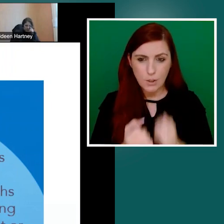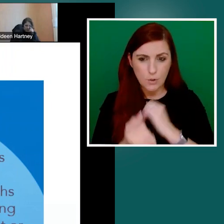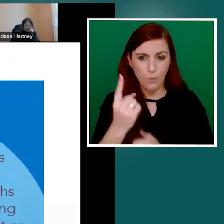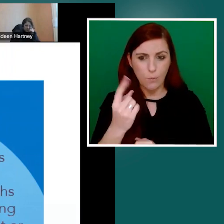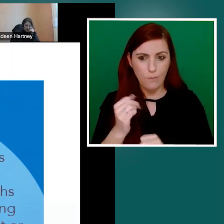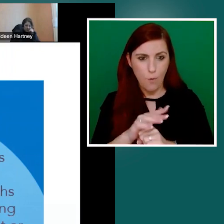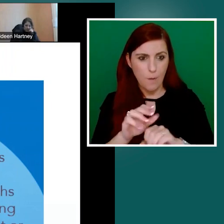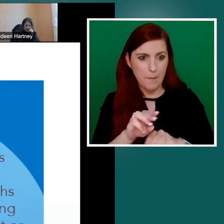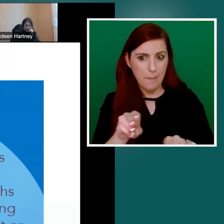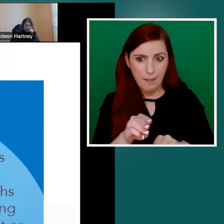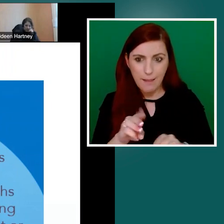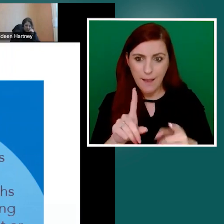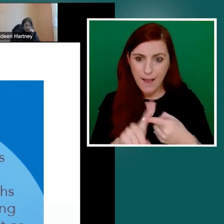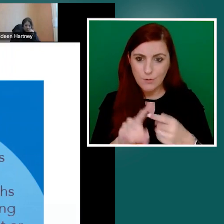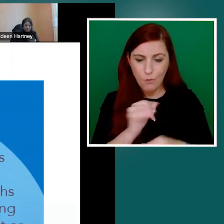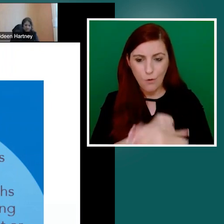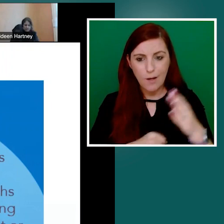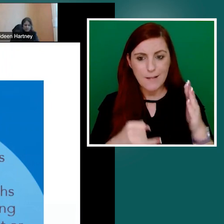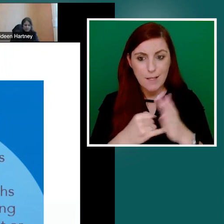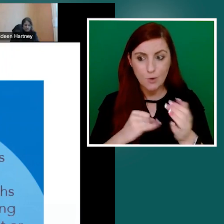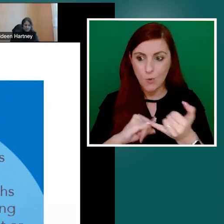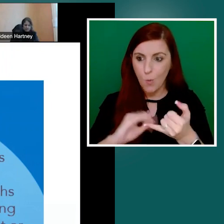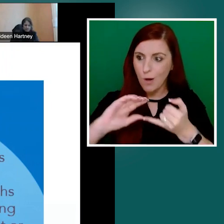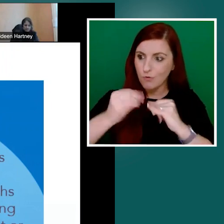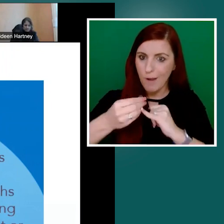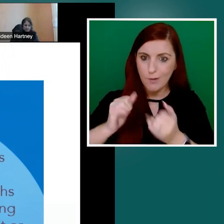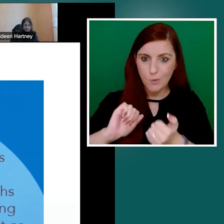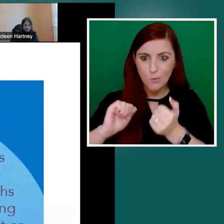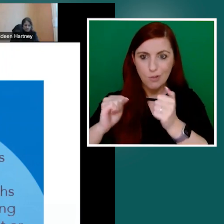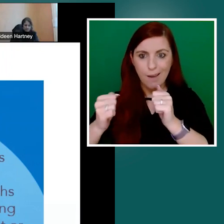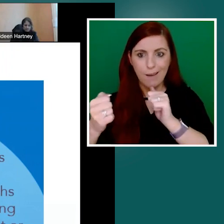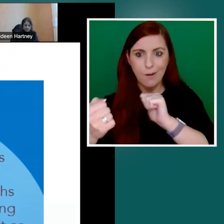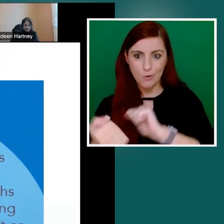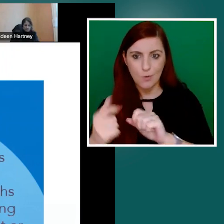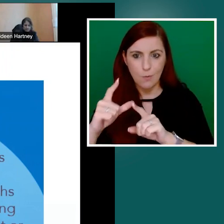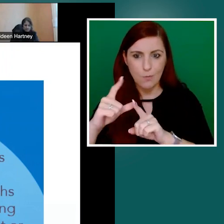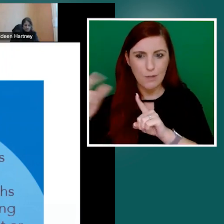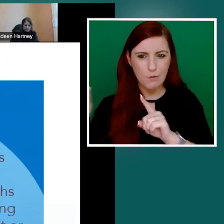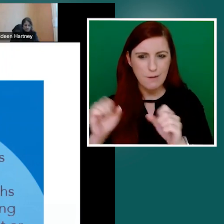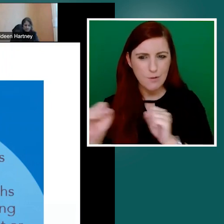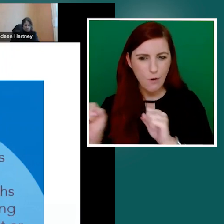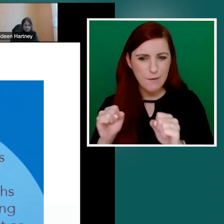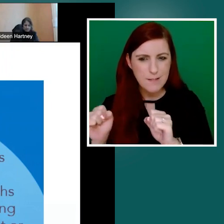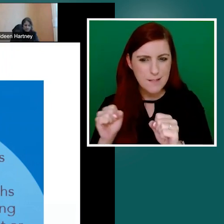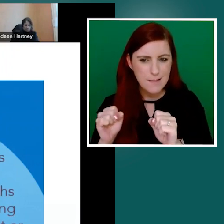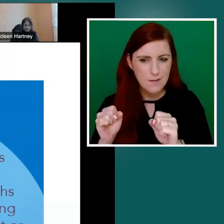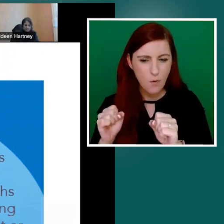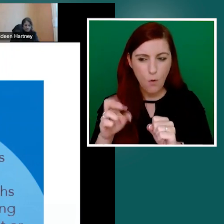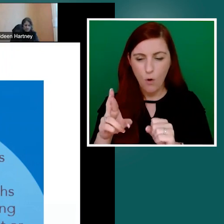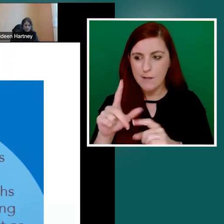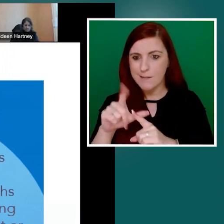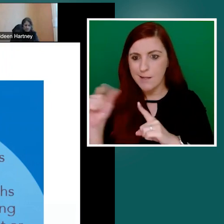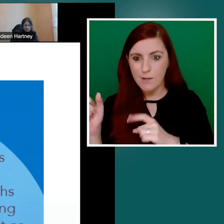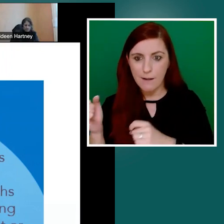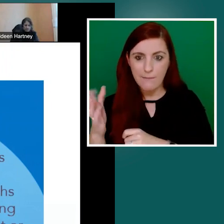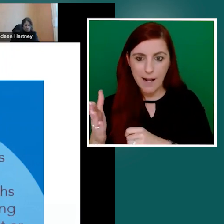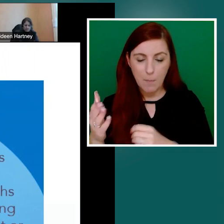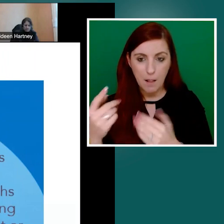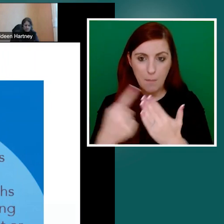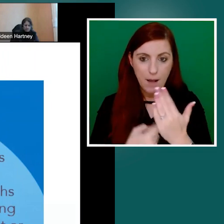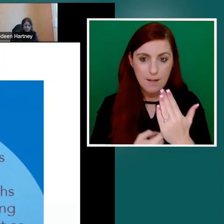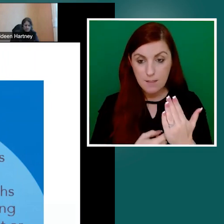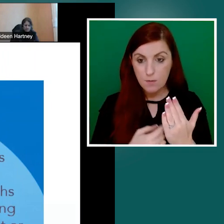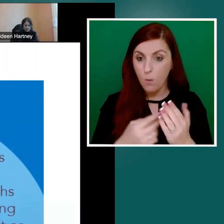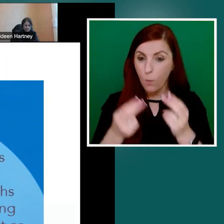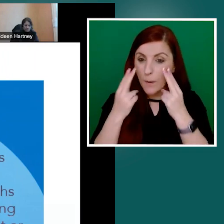and organizations that are trying to develop and deliver digital first or digital available policies. So as James said, we do